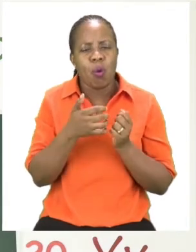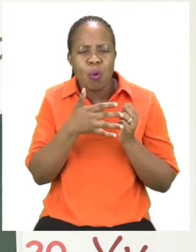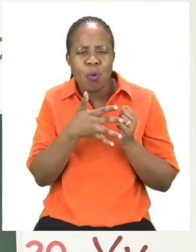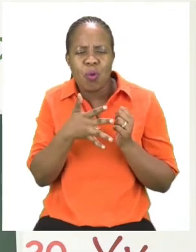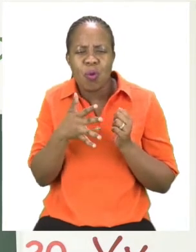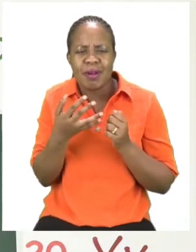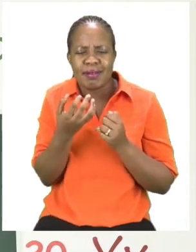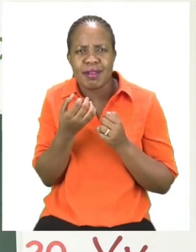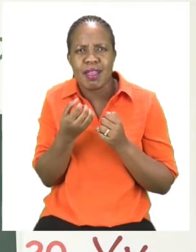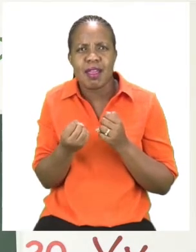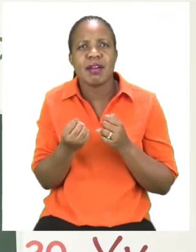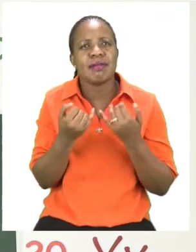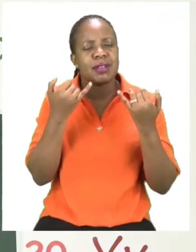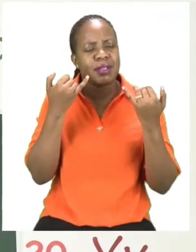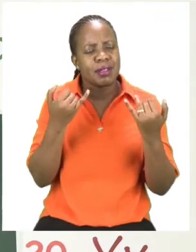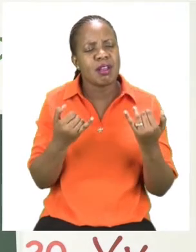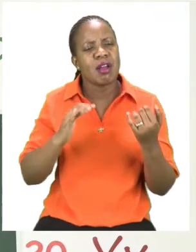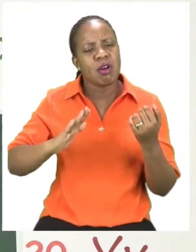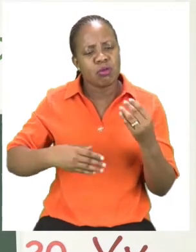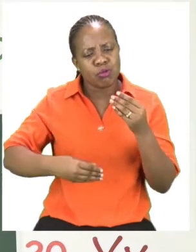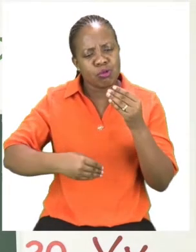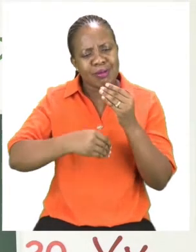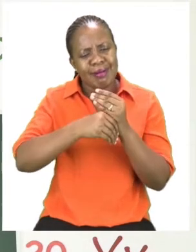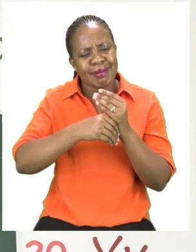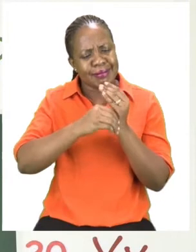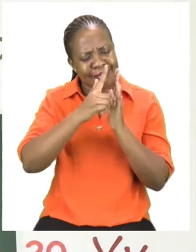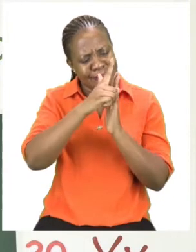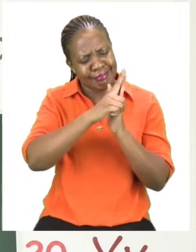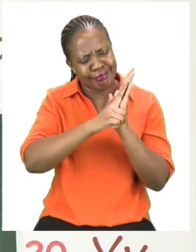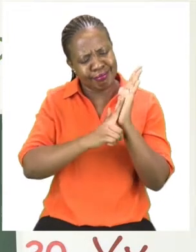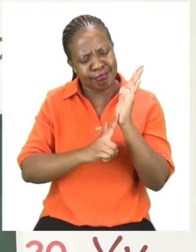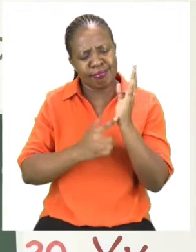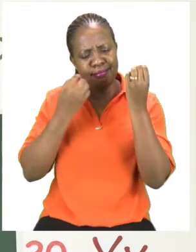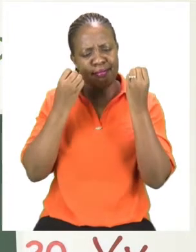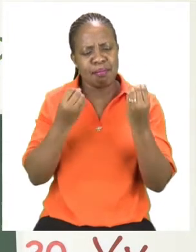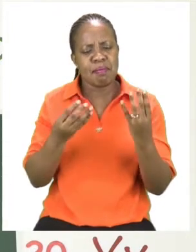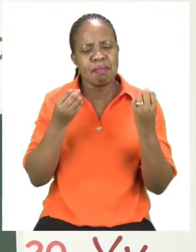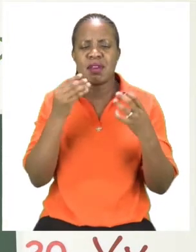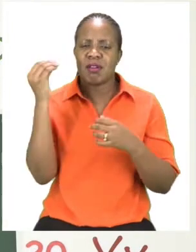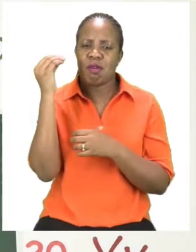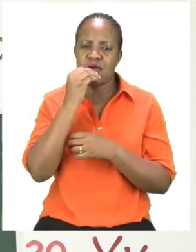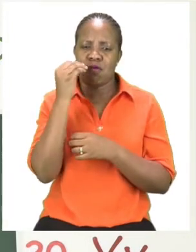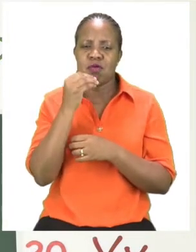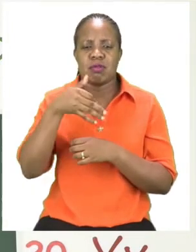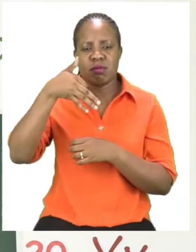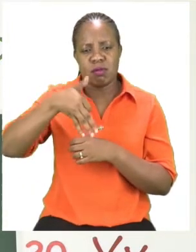grown in Namibia. You can ask your parents or your guardians at home as well.